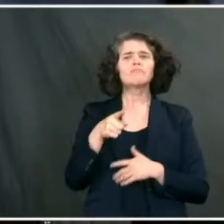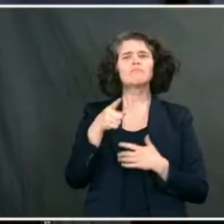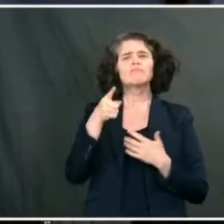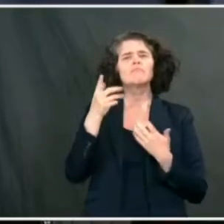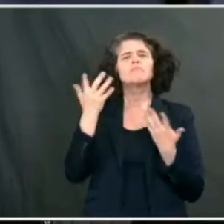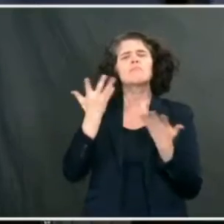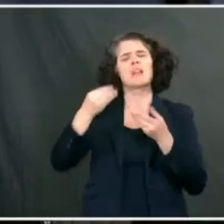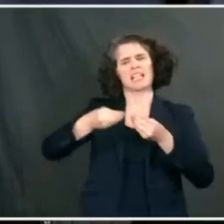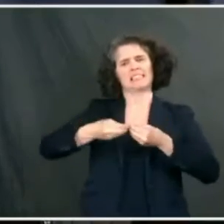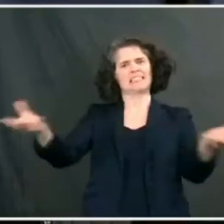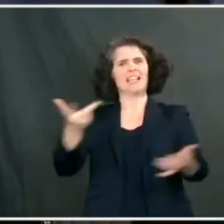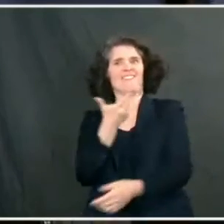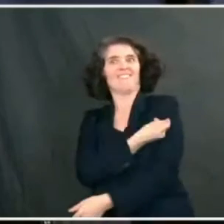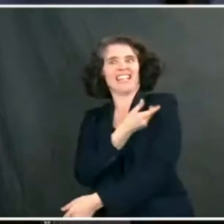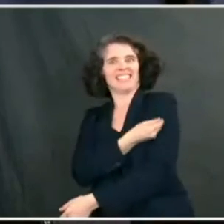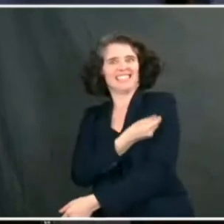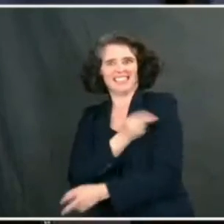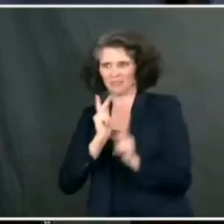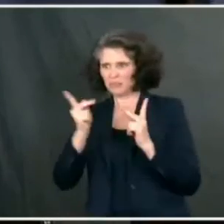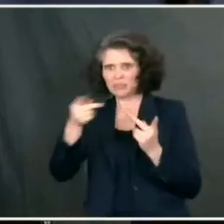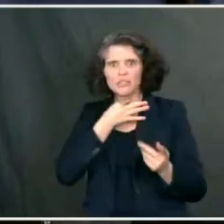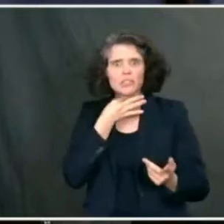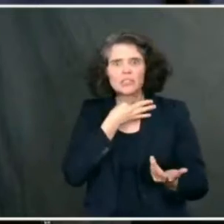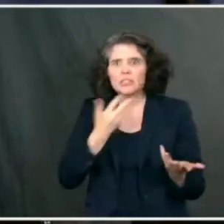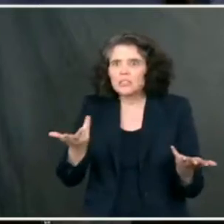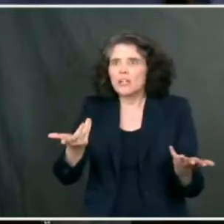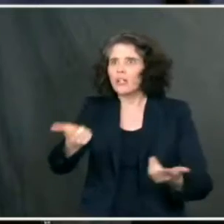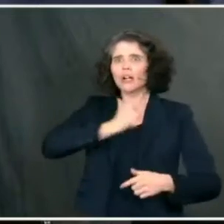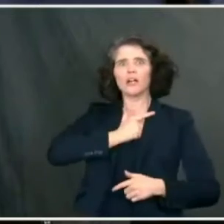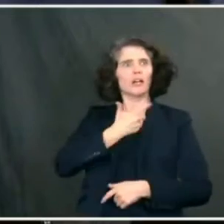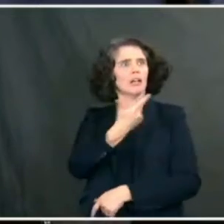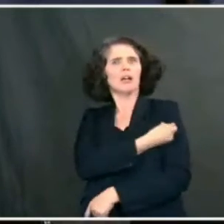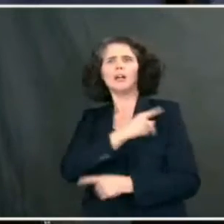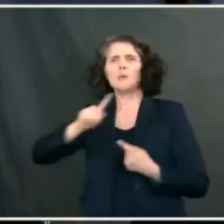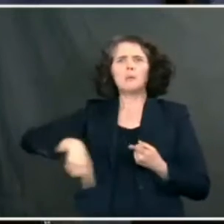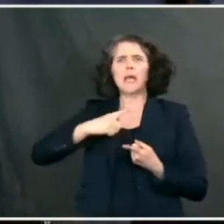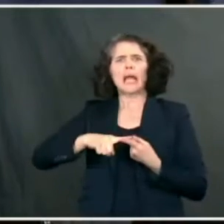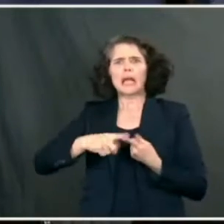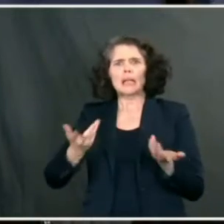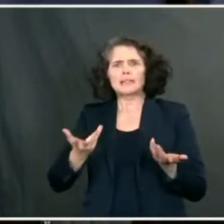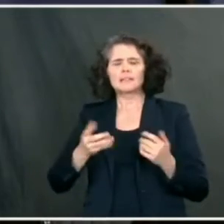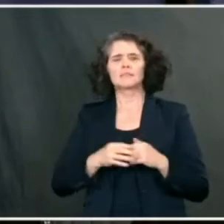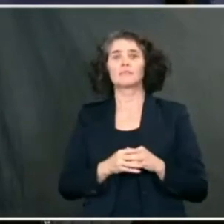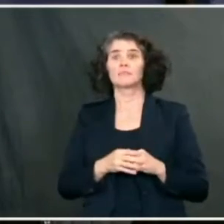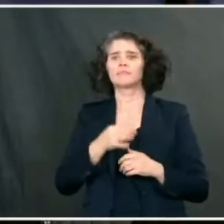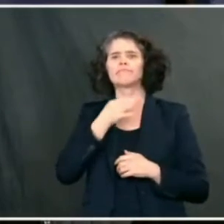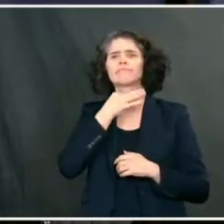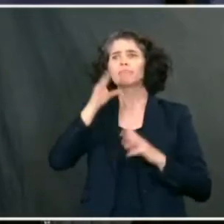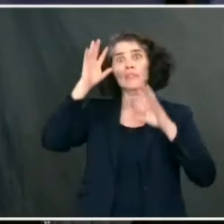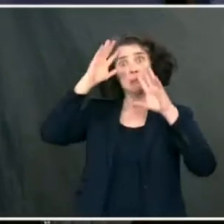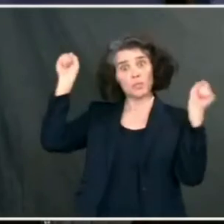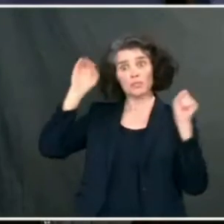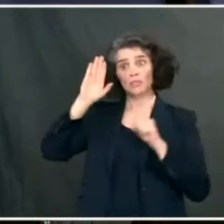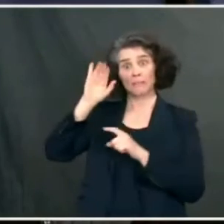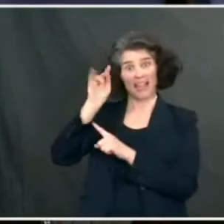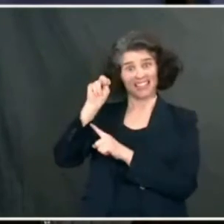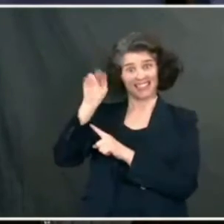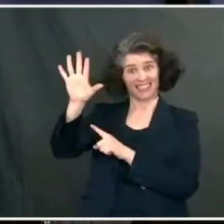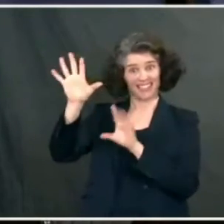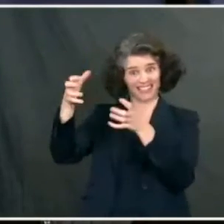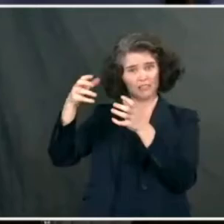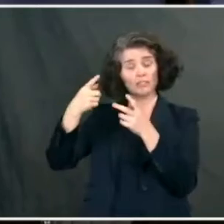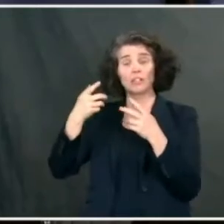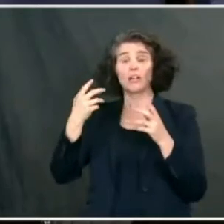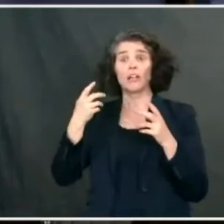course, that's what makes people want to know. When are they going to get a vaccine? Is the Biden administration starting from